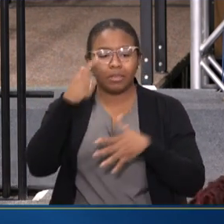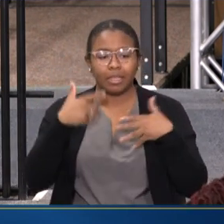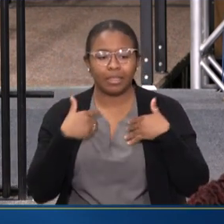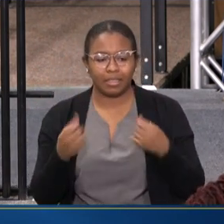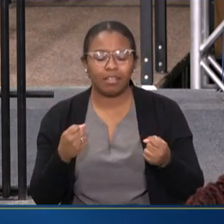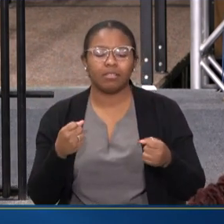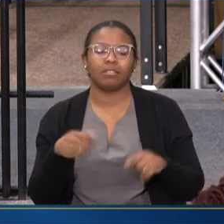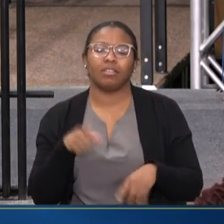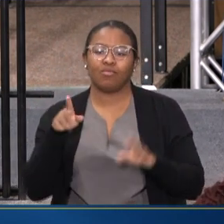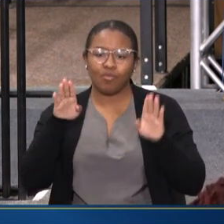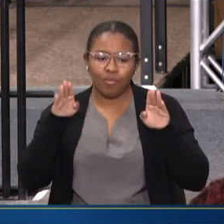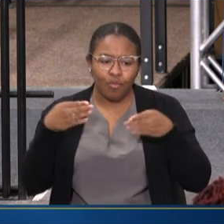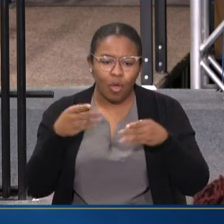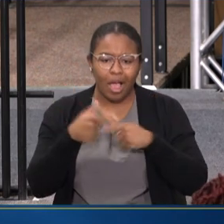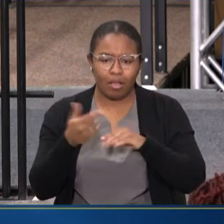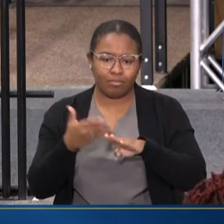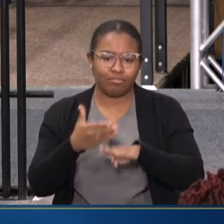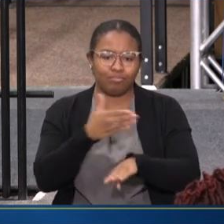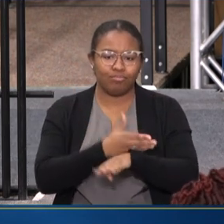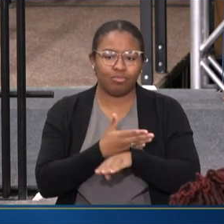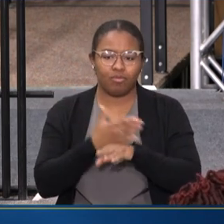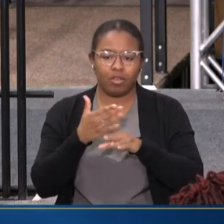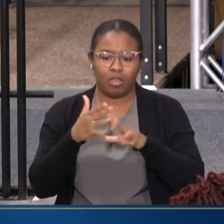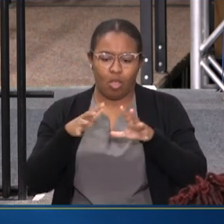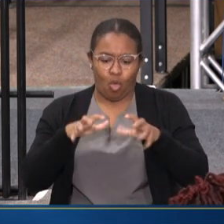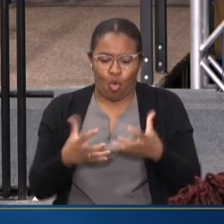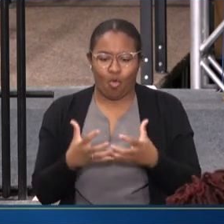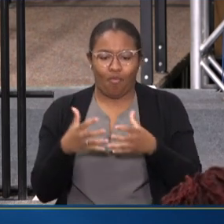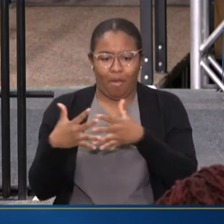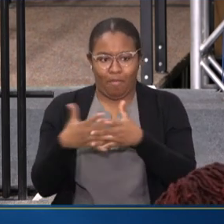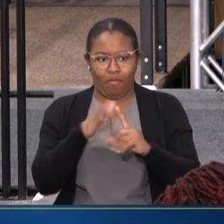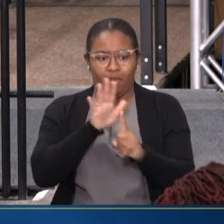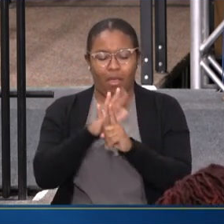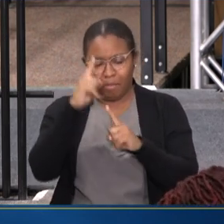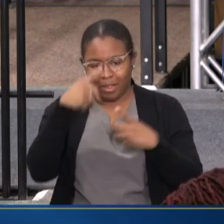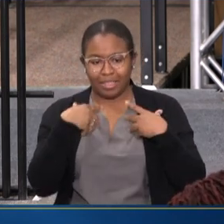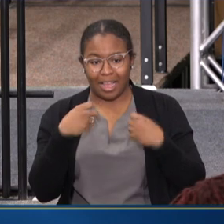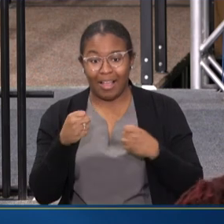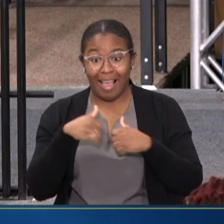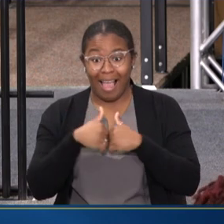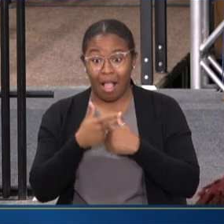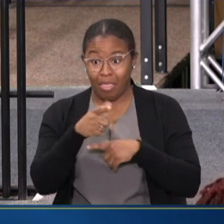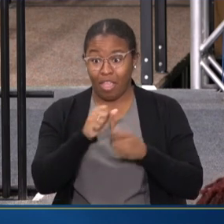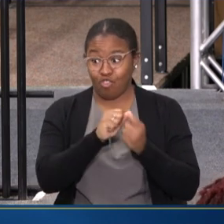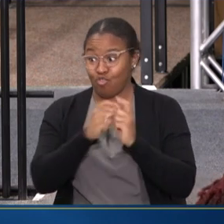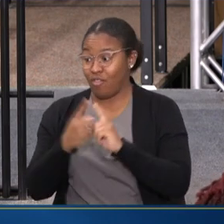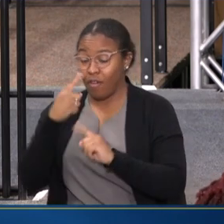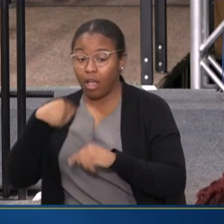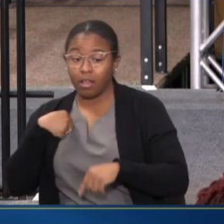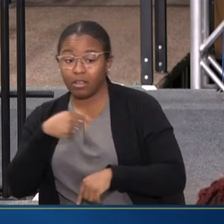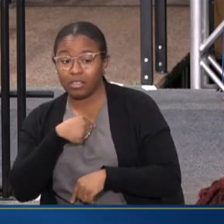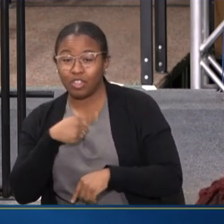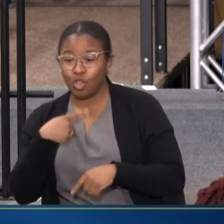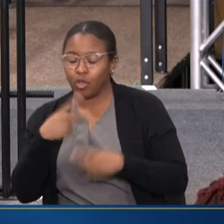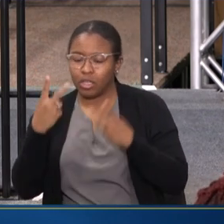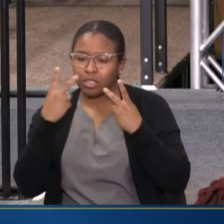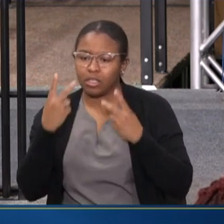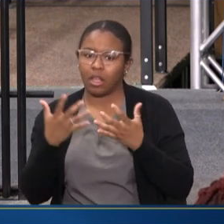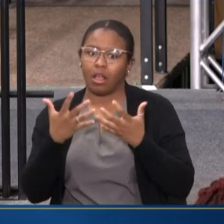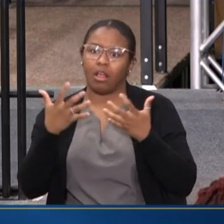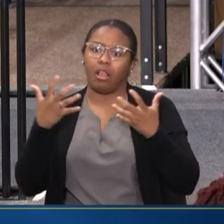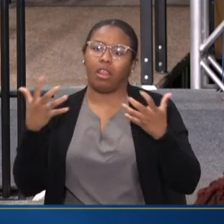AND FOCUSED ON SORT OF IMPROVING THE OVERALL MENTAL HEALTH OF THE NATION. HOW THAT HAS TRANSLATED FOR US IS WE'VE SEEN UNPRECEDENTED